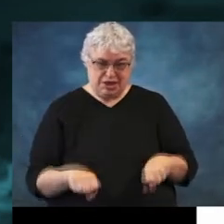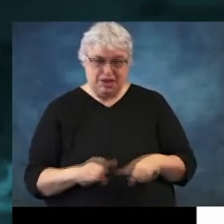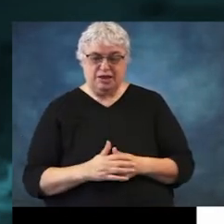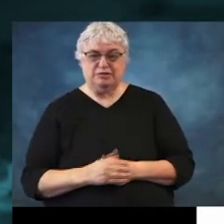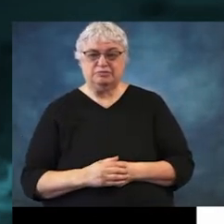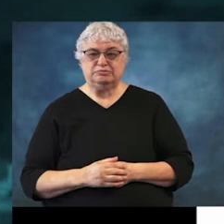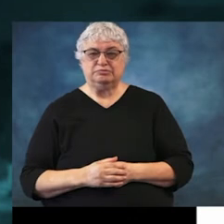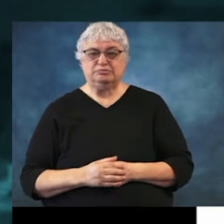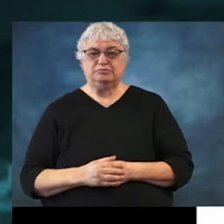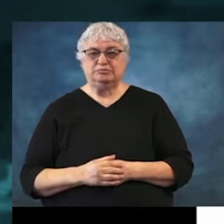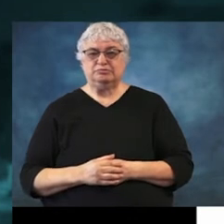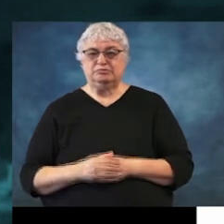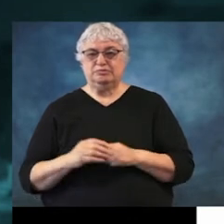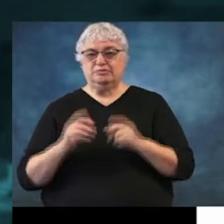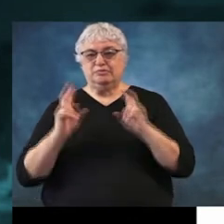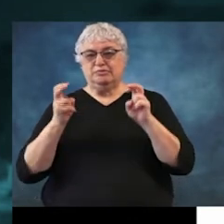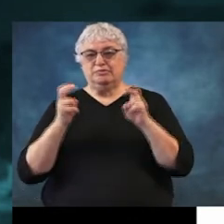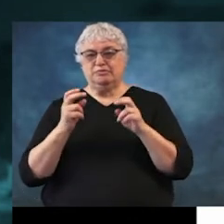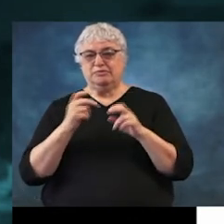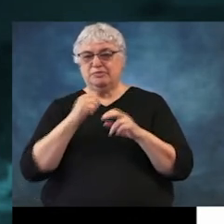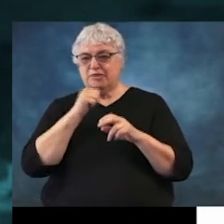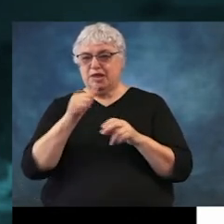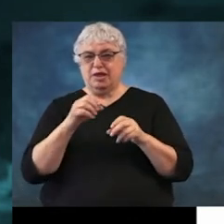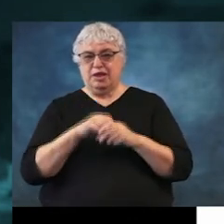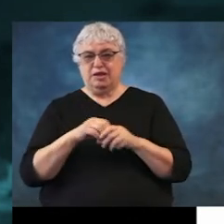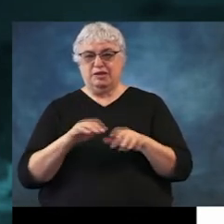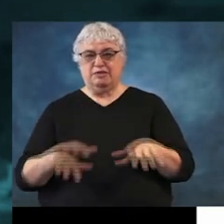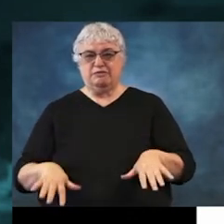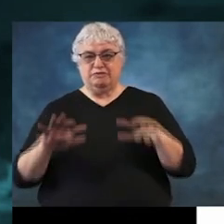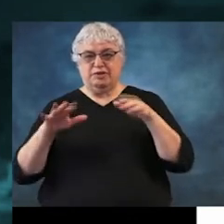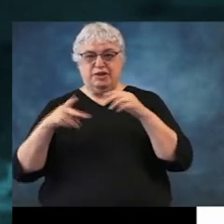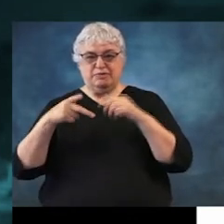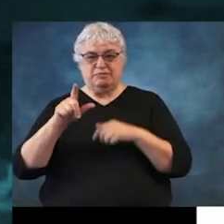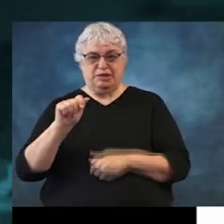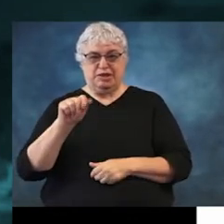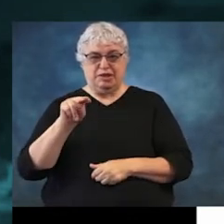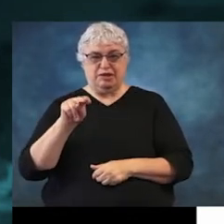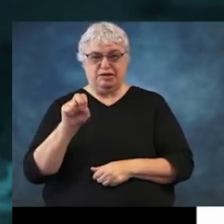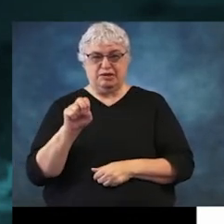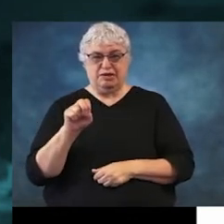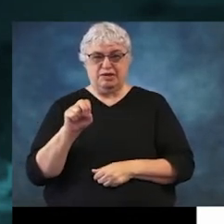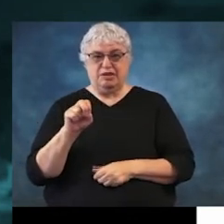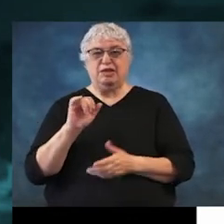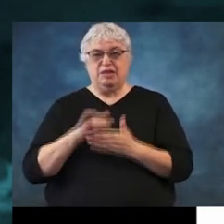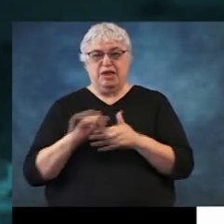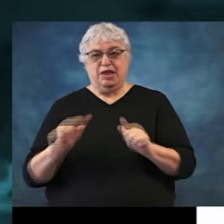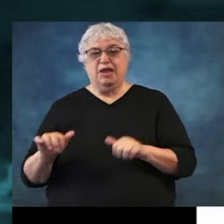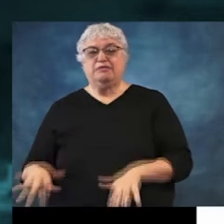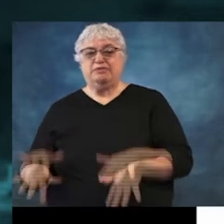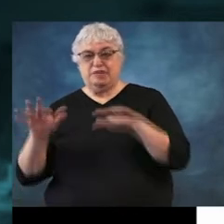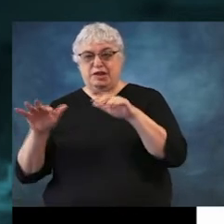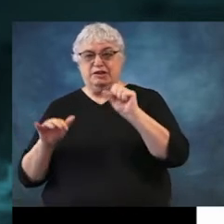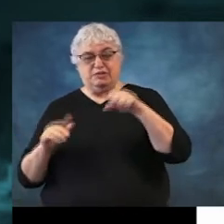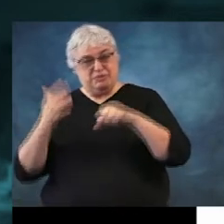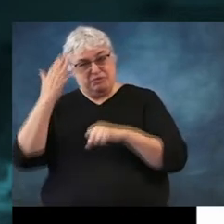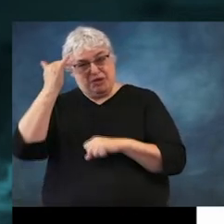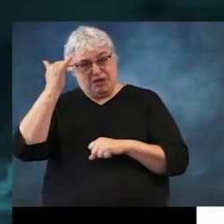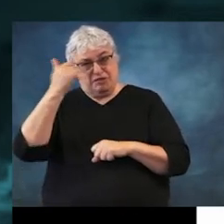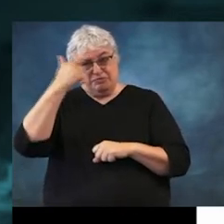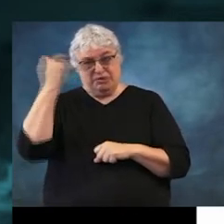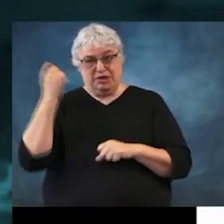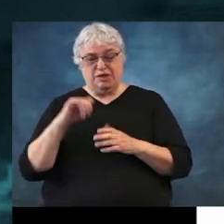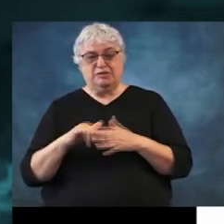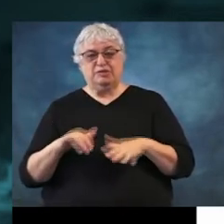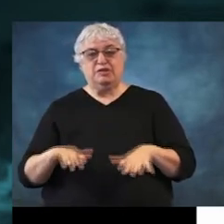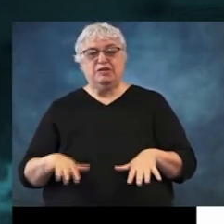lot of areas that are technically outside the floodplain that flood. And the reason being is because